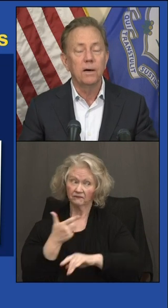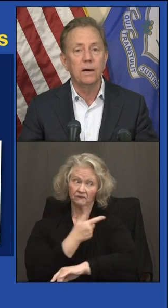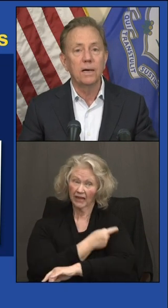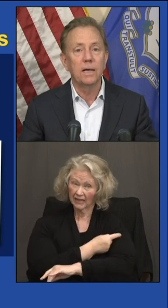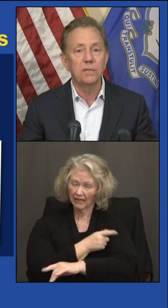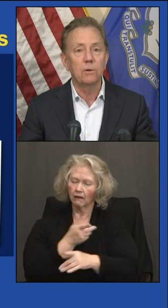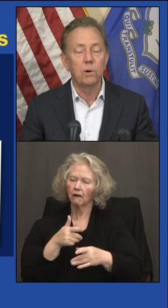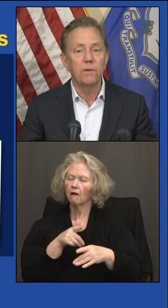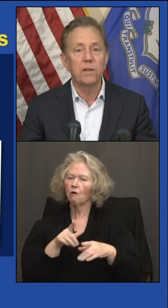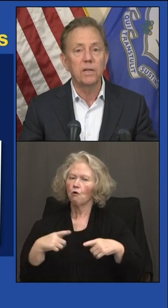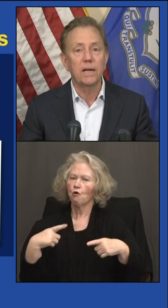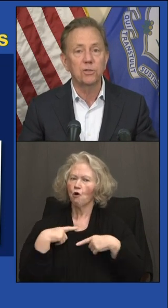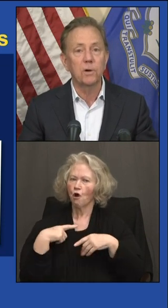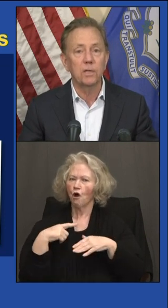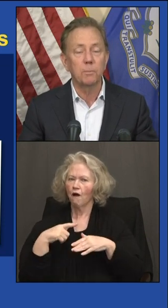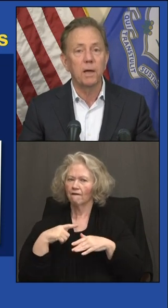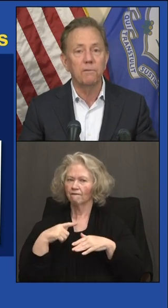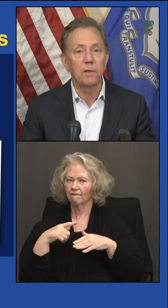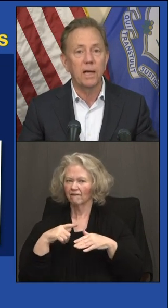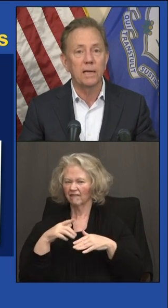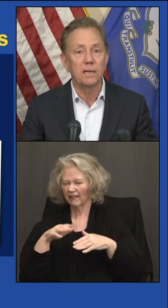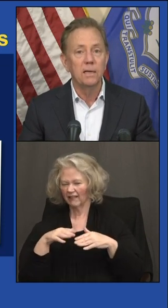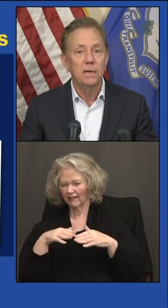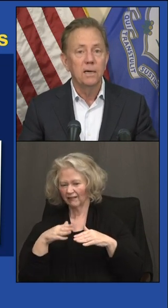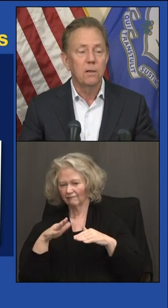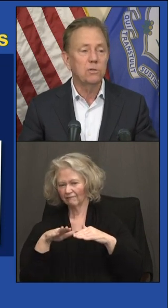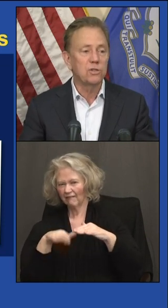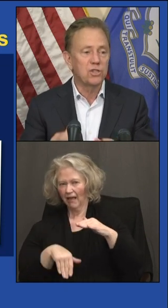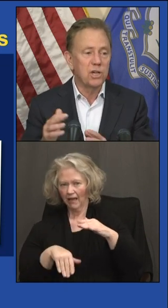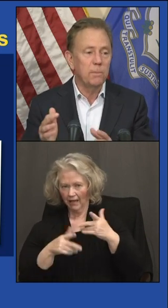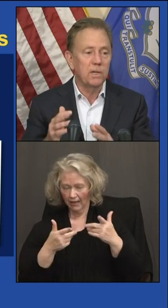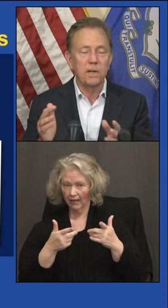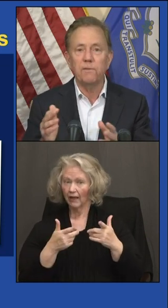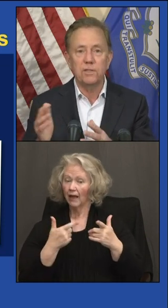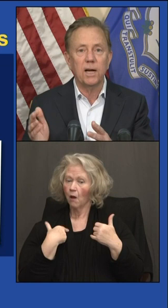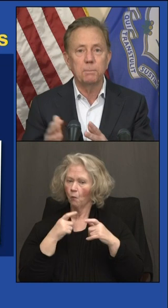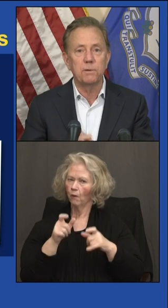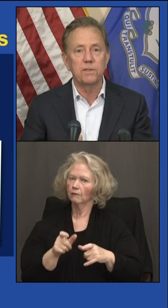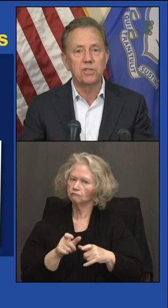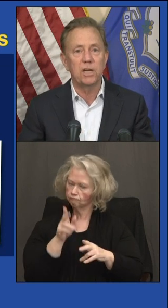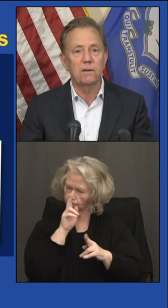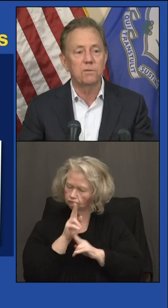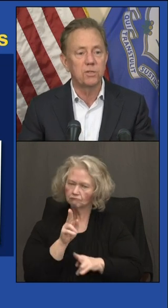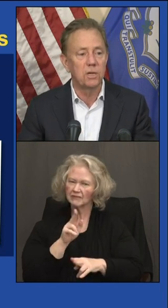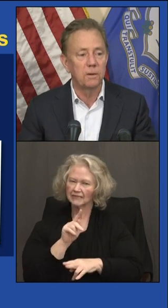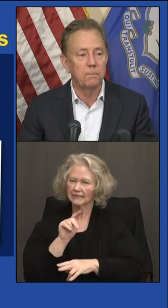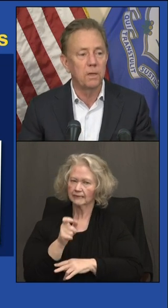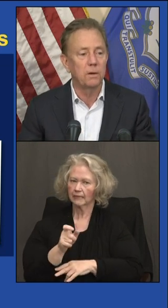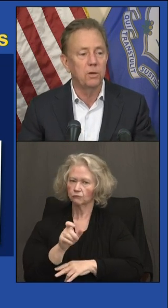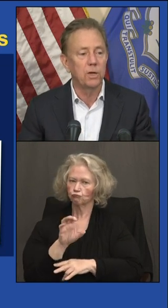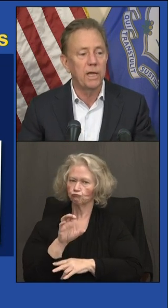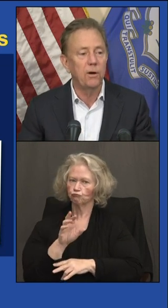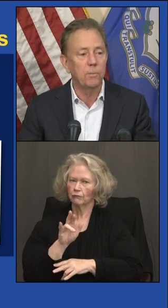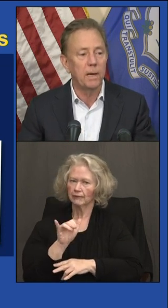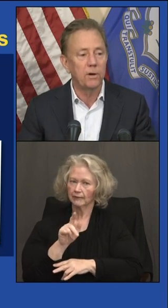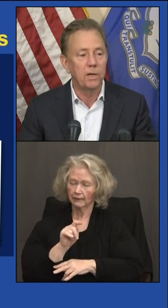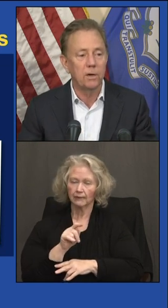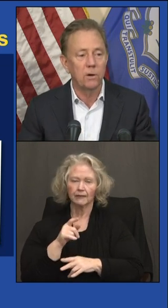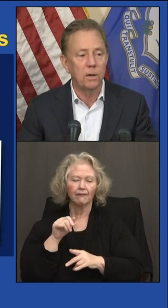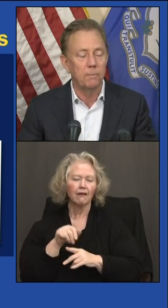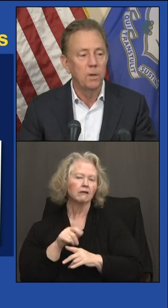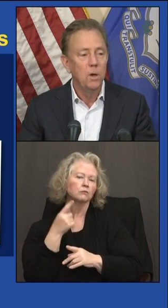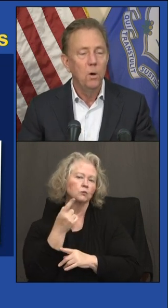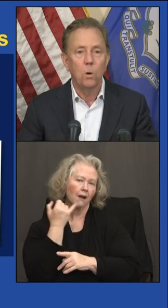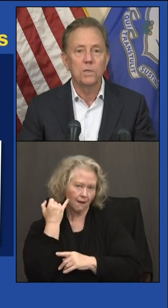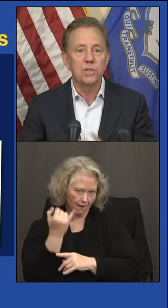and we'll give you a tax credit to pay for that. Those are some of the different types of incentives you're going to hear about